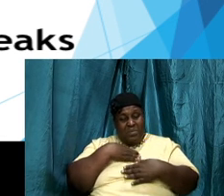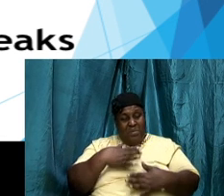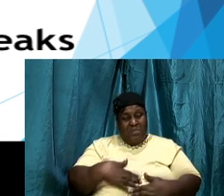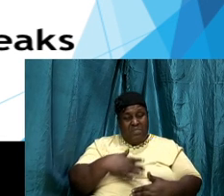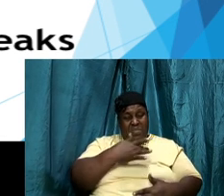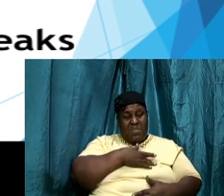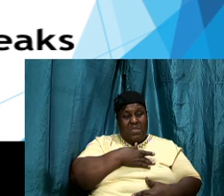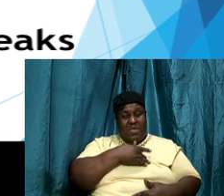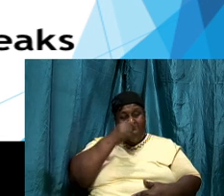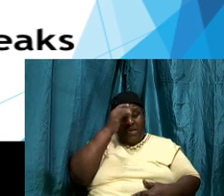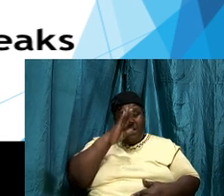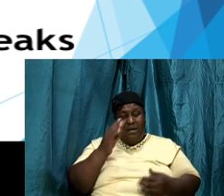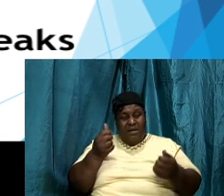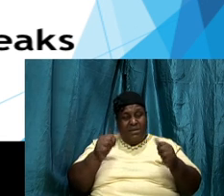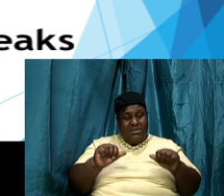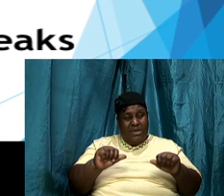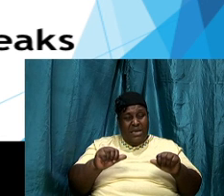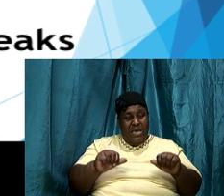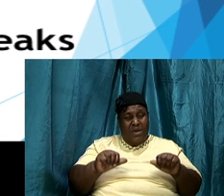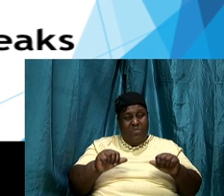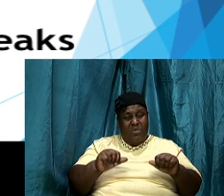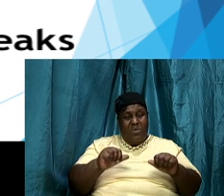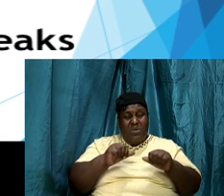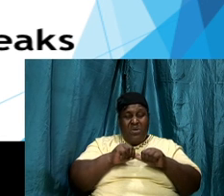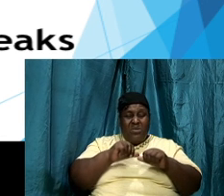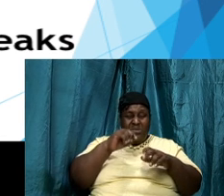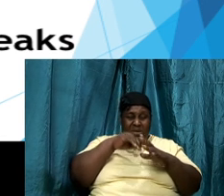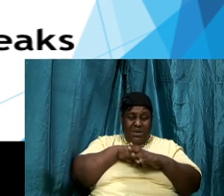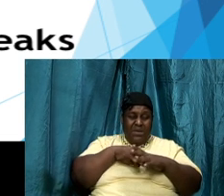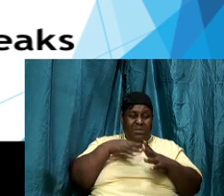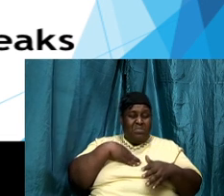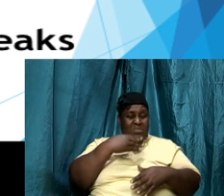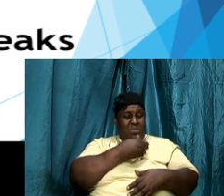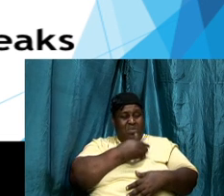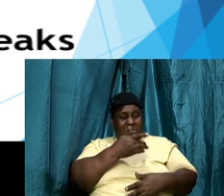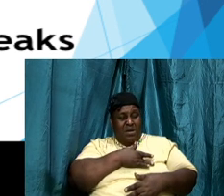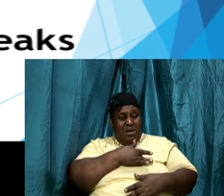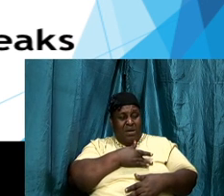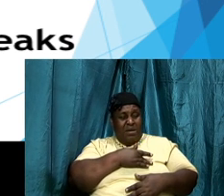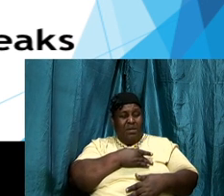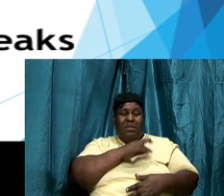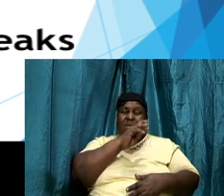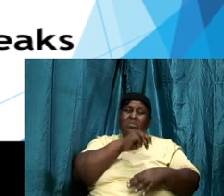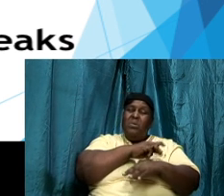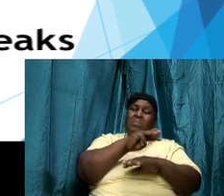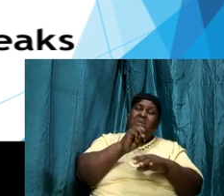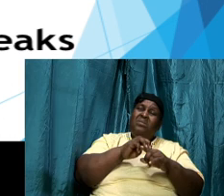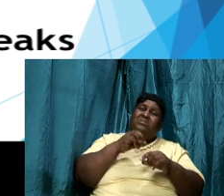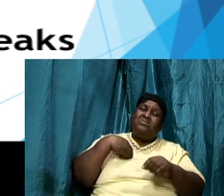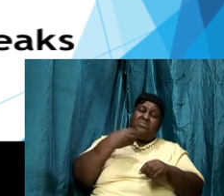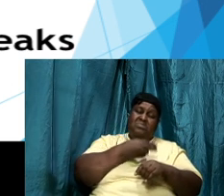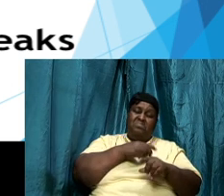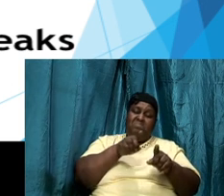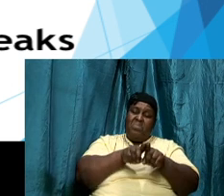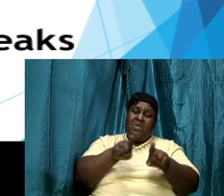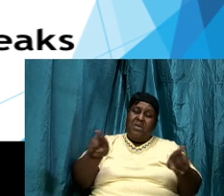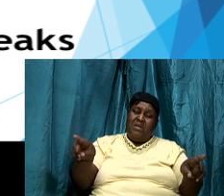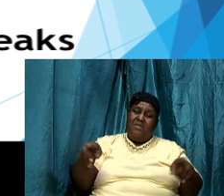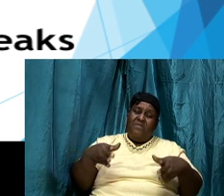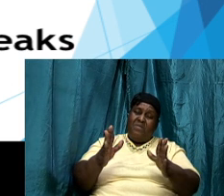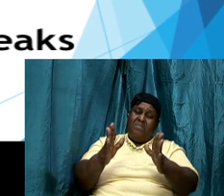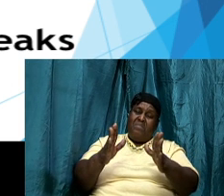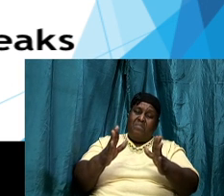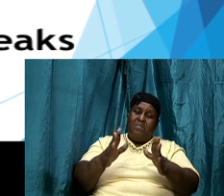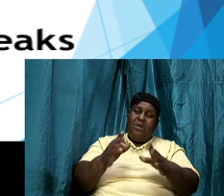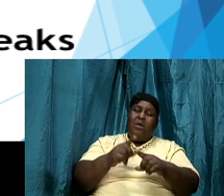from the word that is residing in our system to minister to us in different ways but it comes